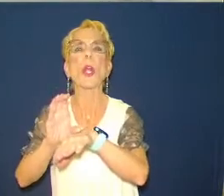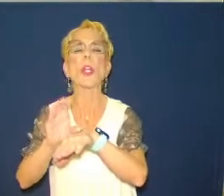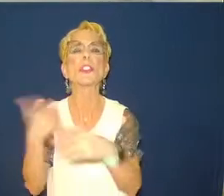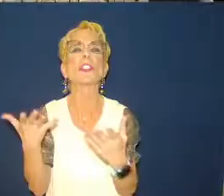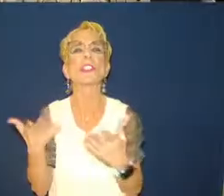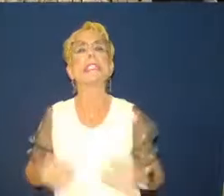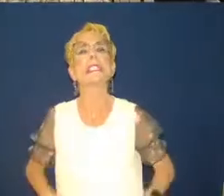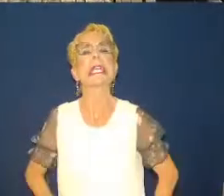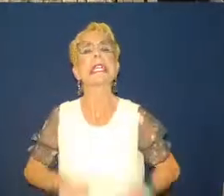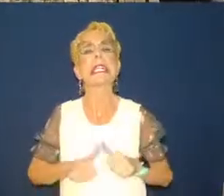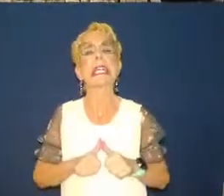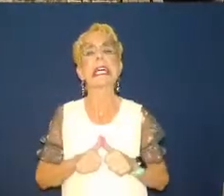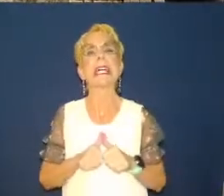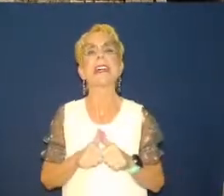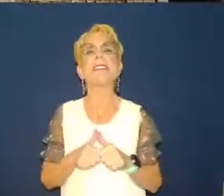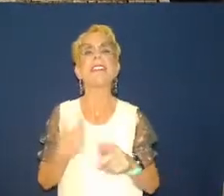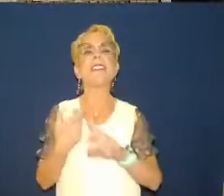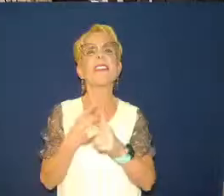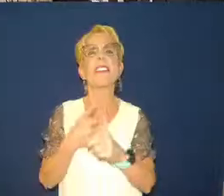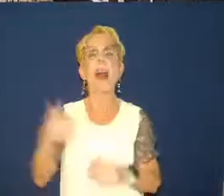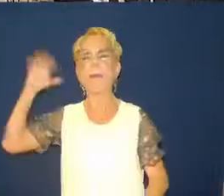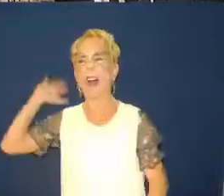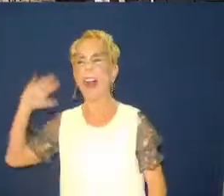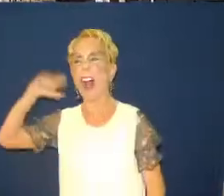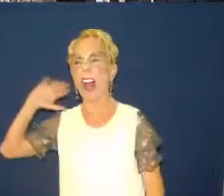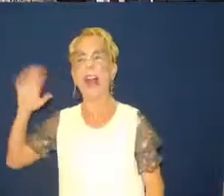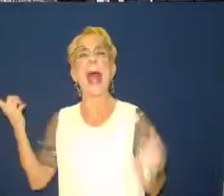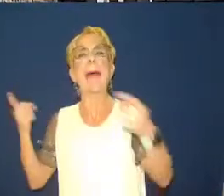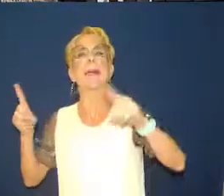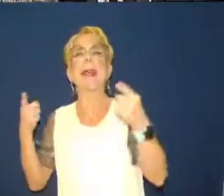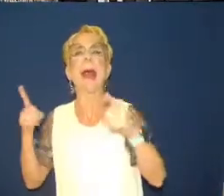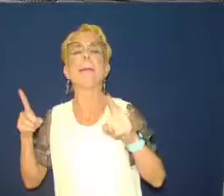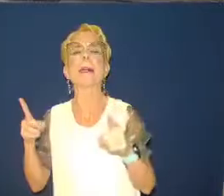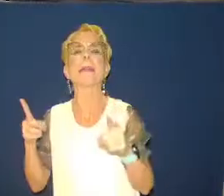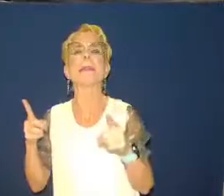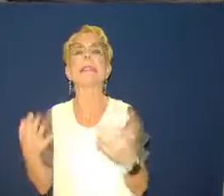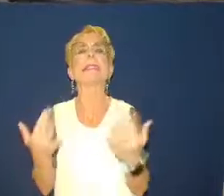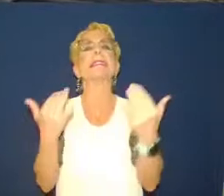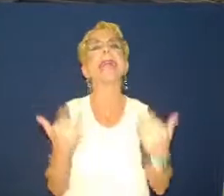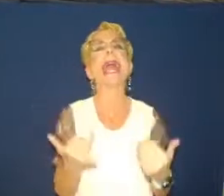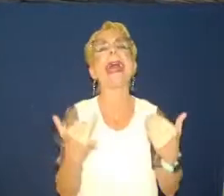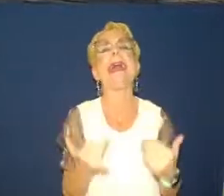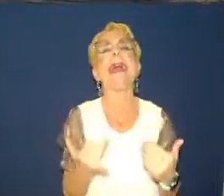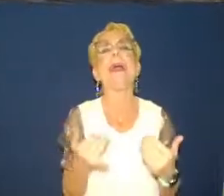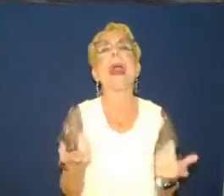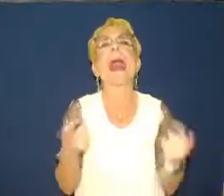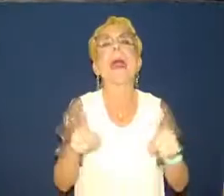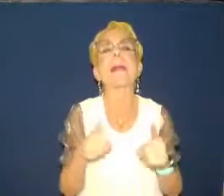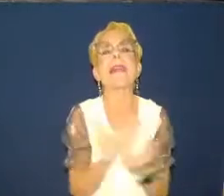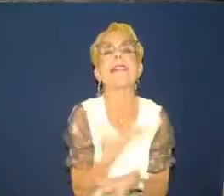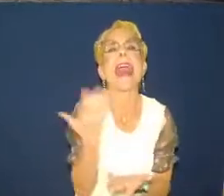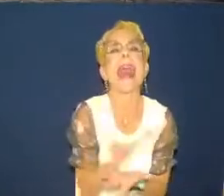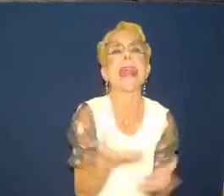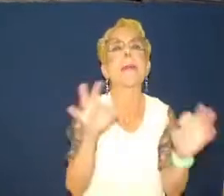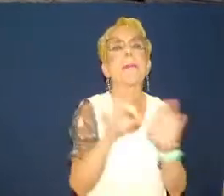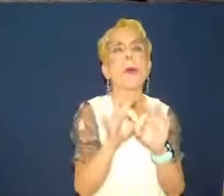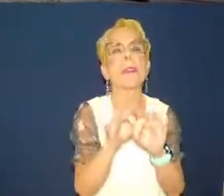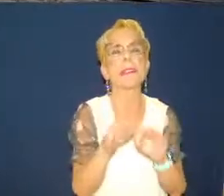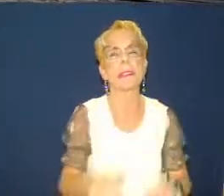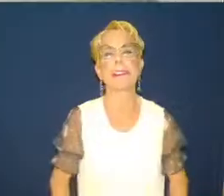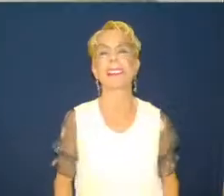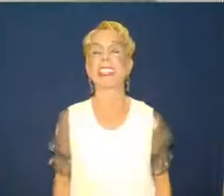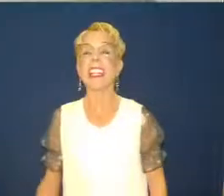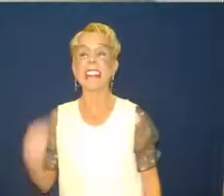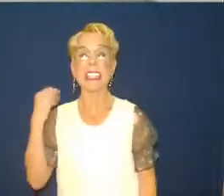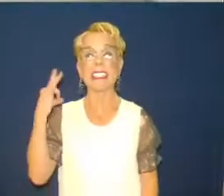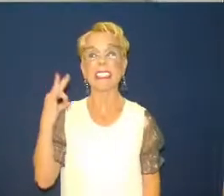no matter how good this might have been. It was once stated that next to cowardice and treachery is overconfidence leading